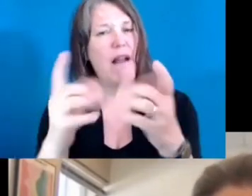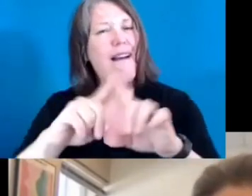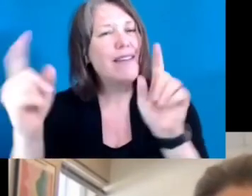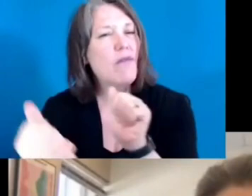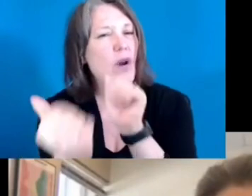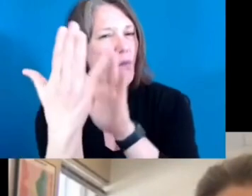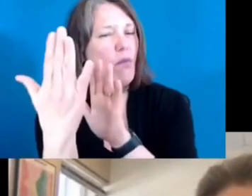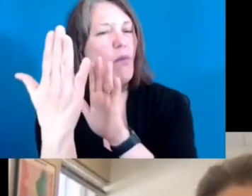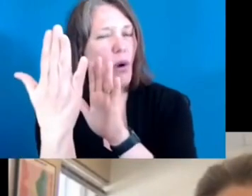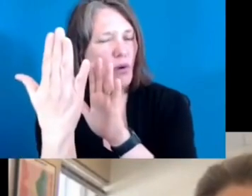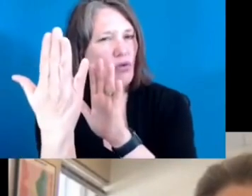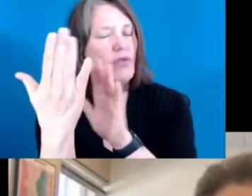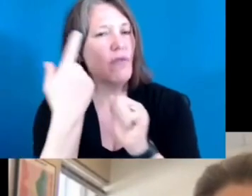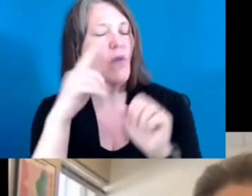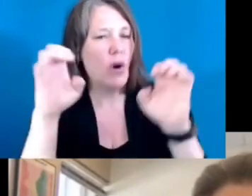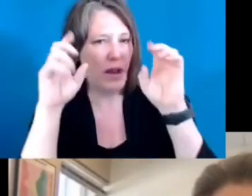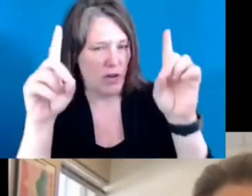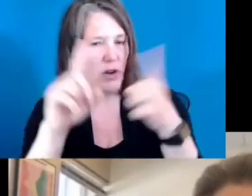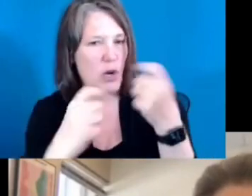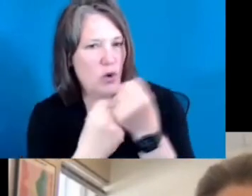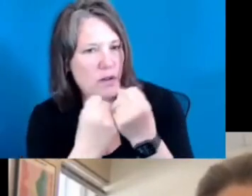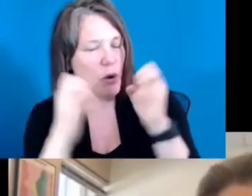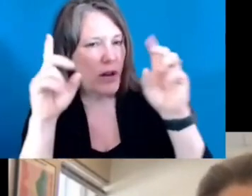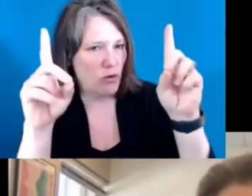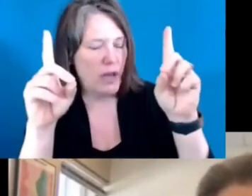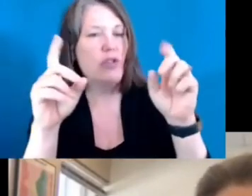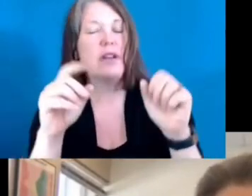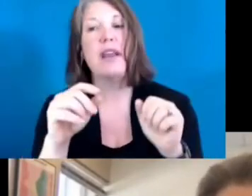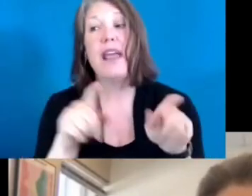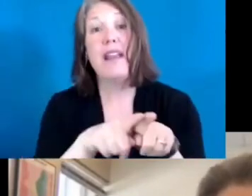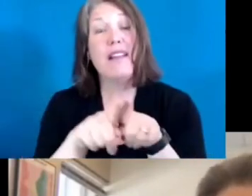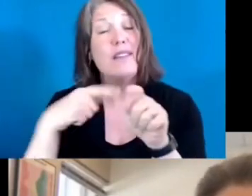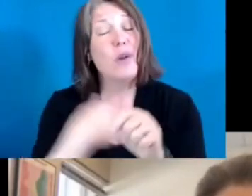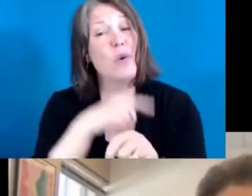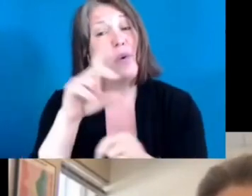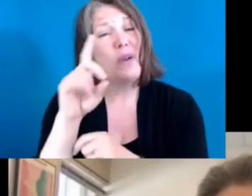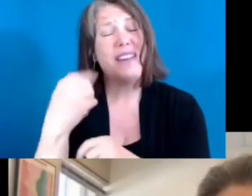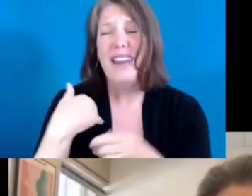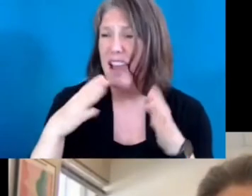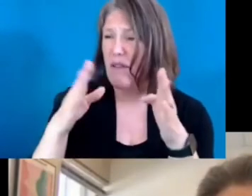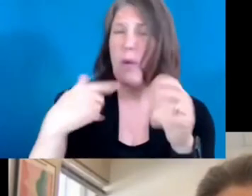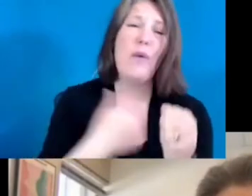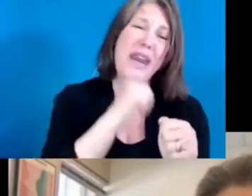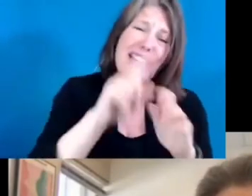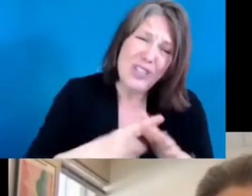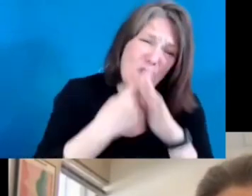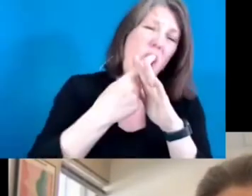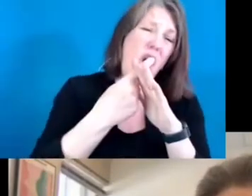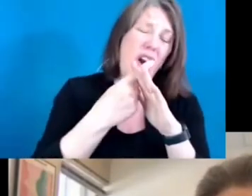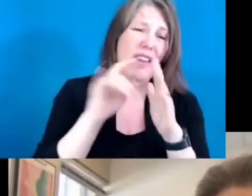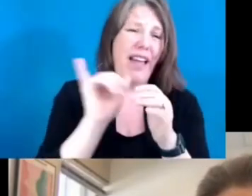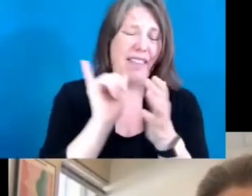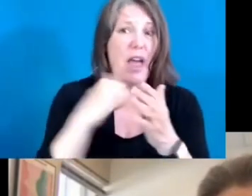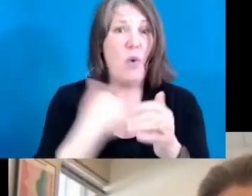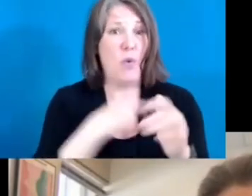approach to education and to supporting education. And we did have a way, we didn't start that way. We started